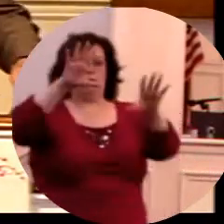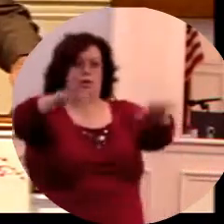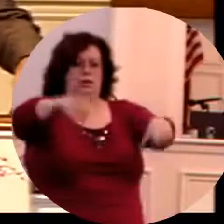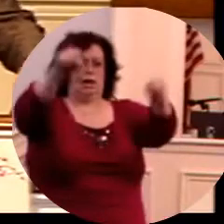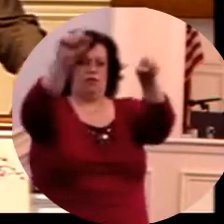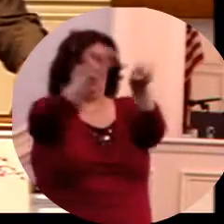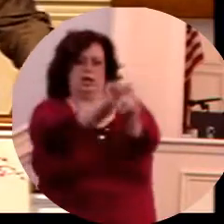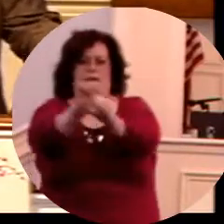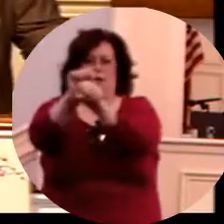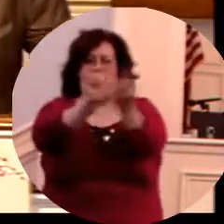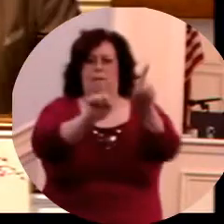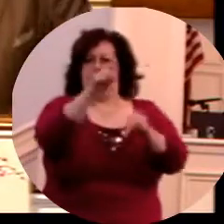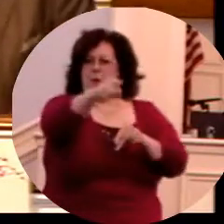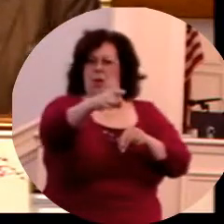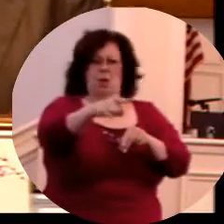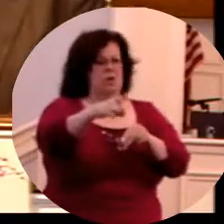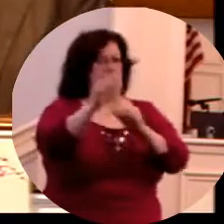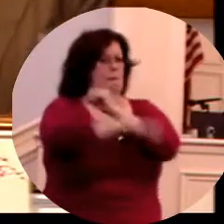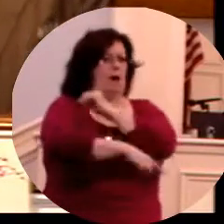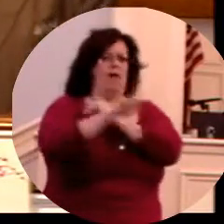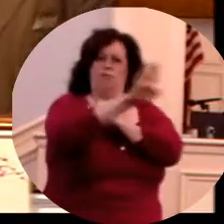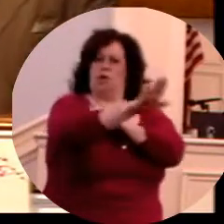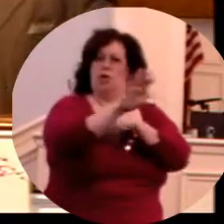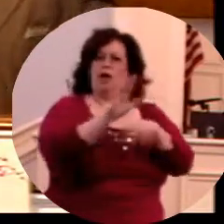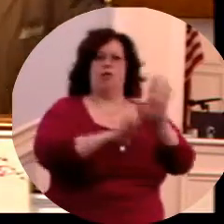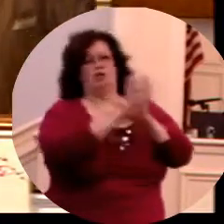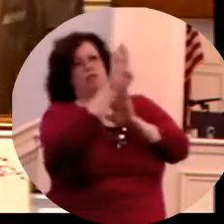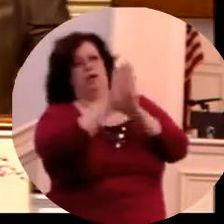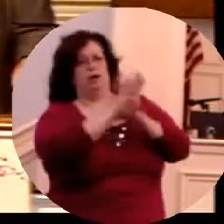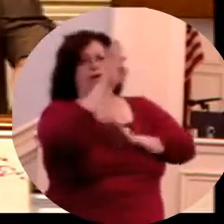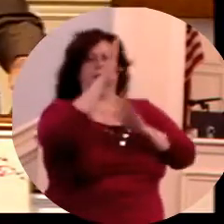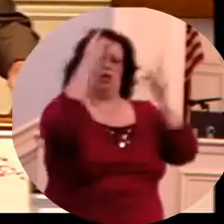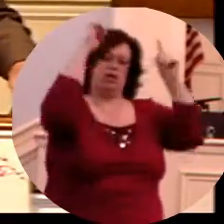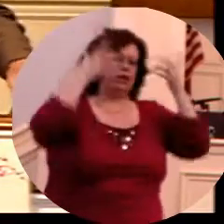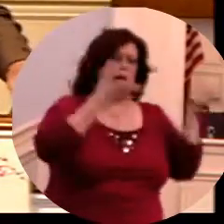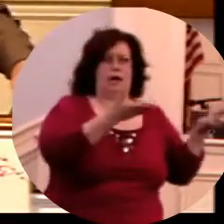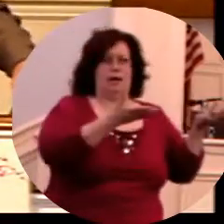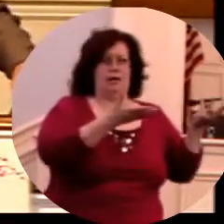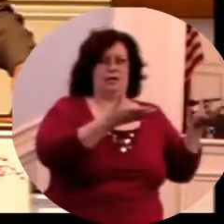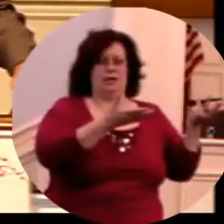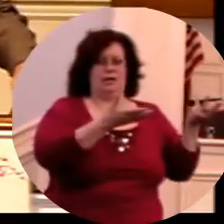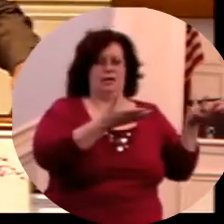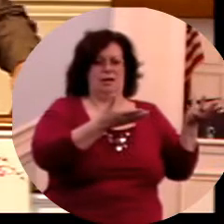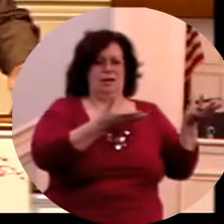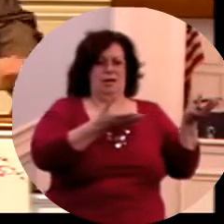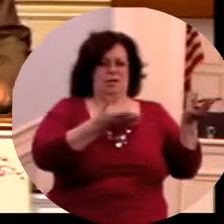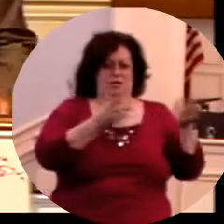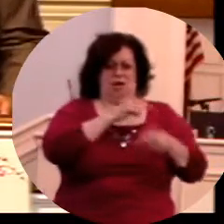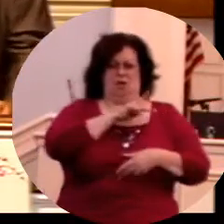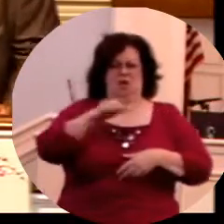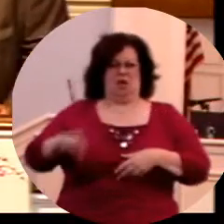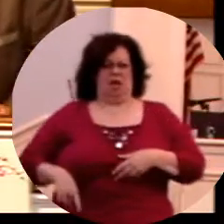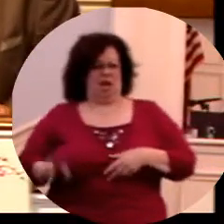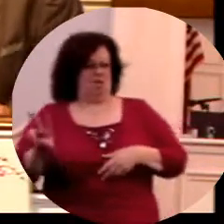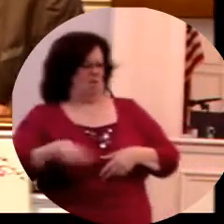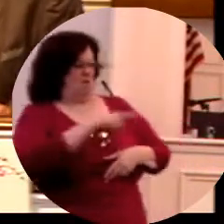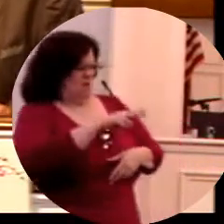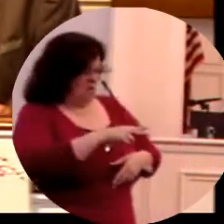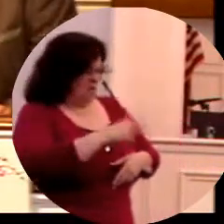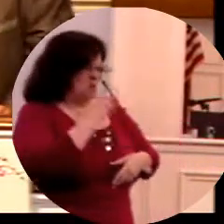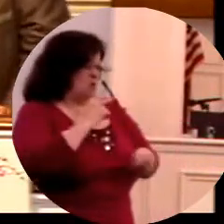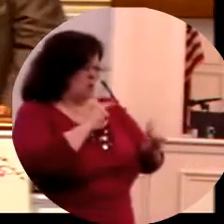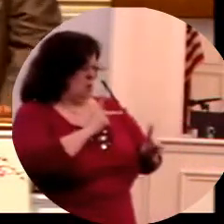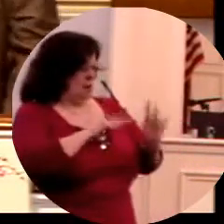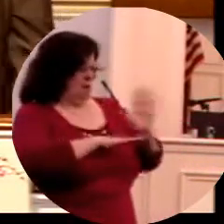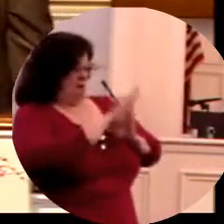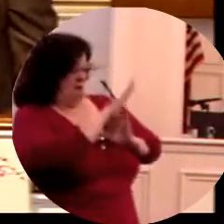because of their prosperity. They were threatened by the prosperity of the children of Israel in